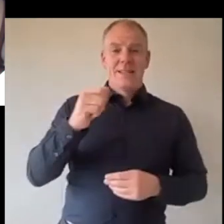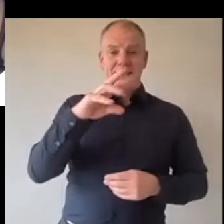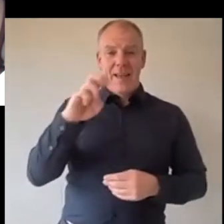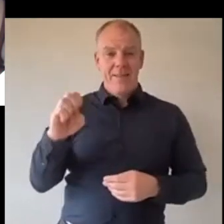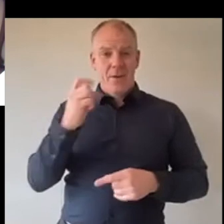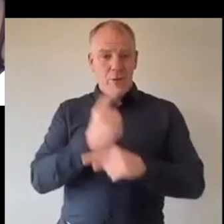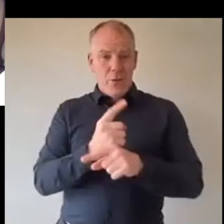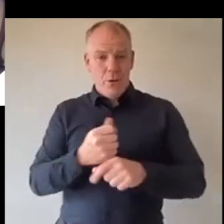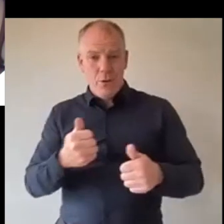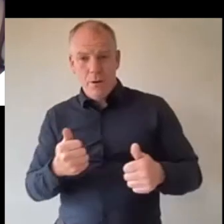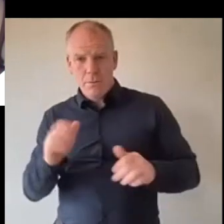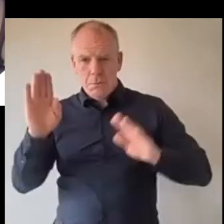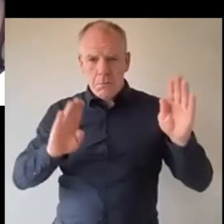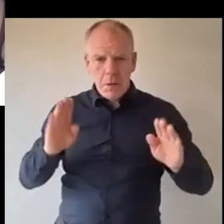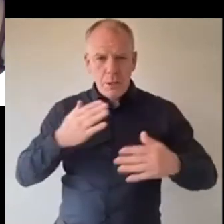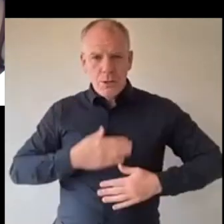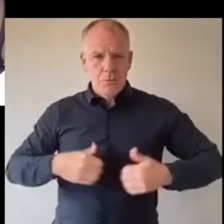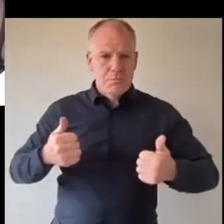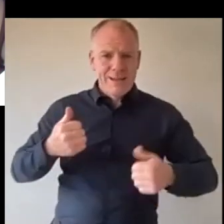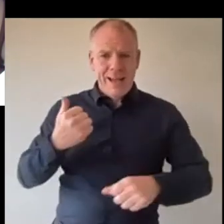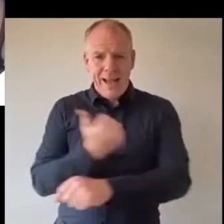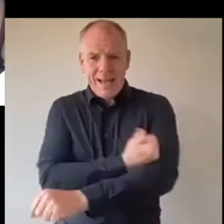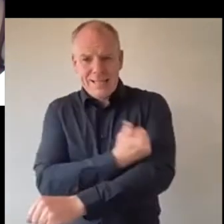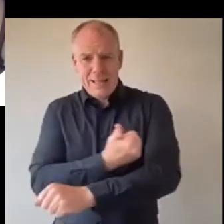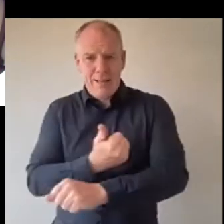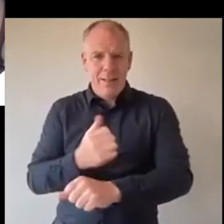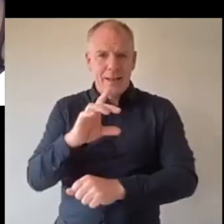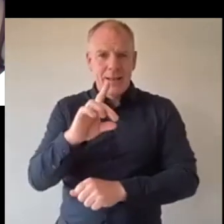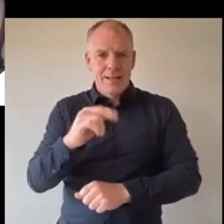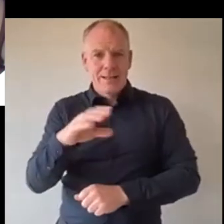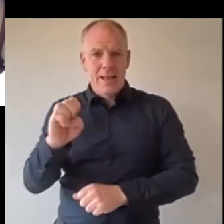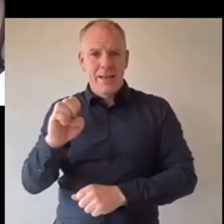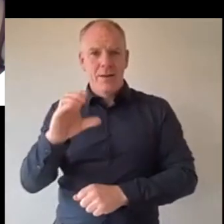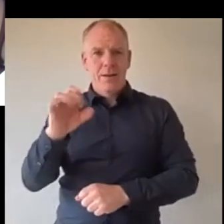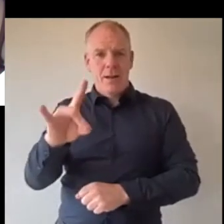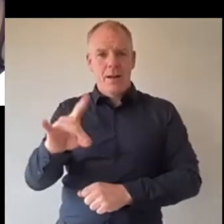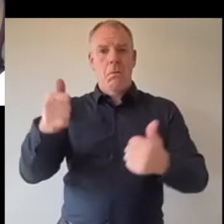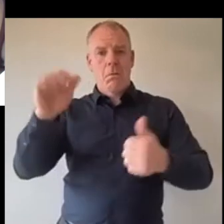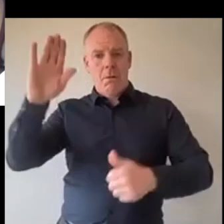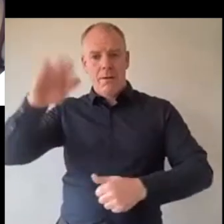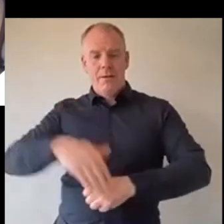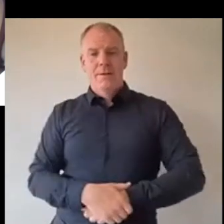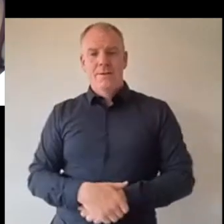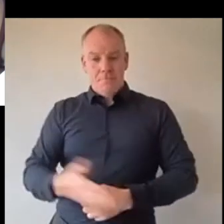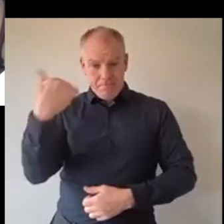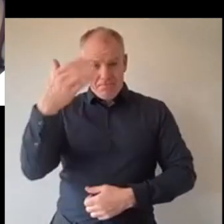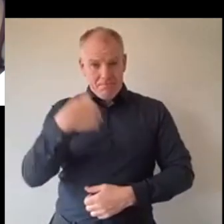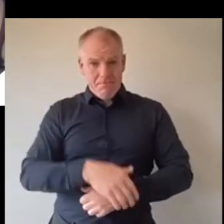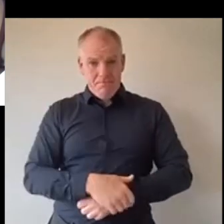or was that a accidental hand dave clark yes go for a day